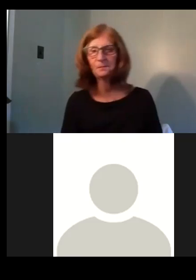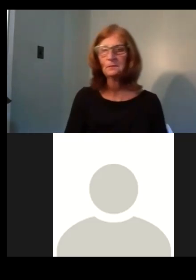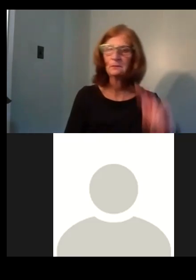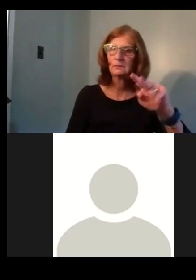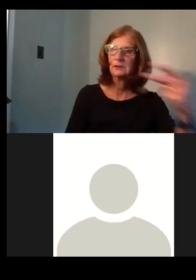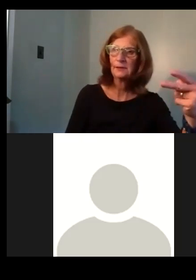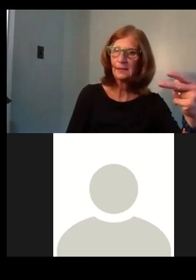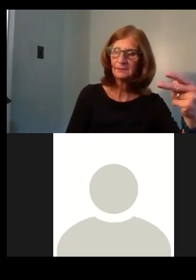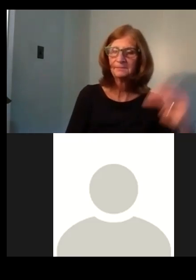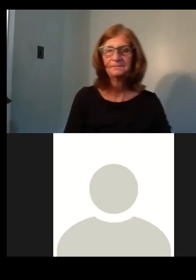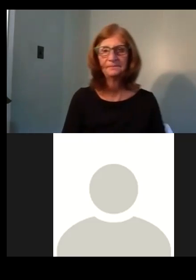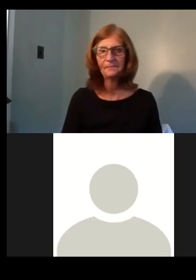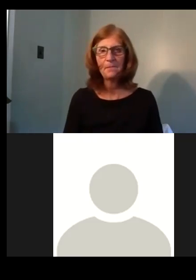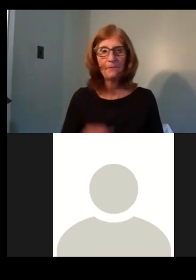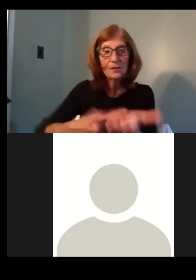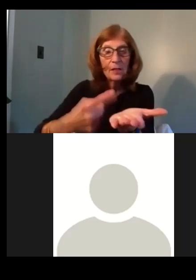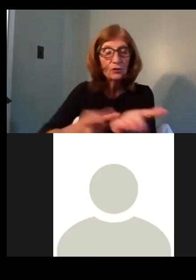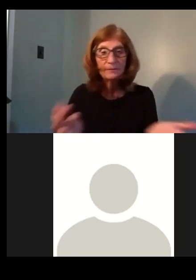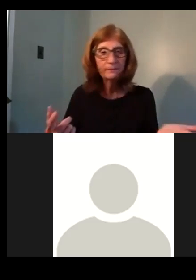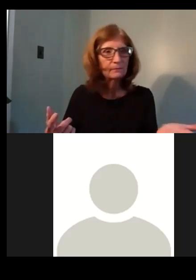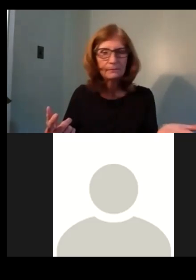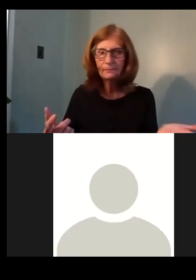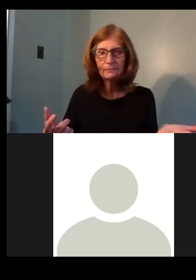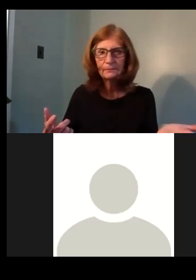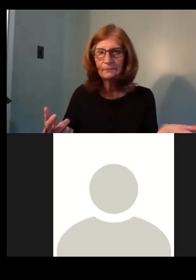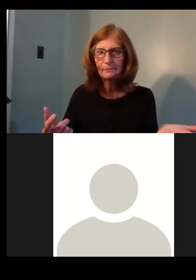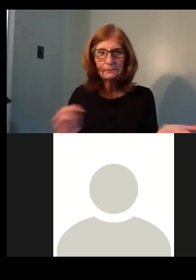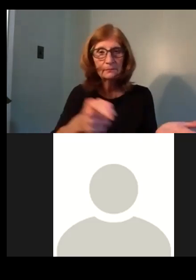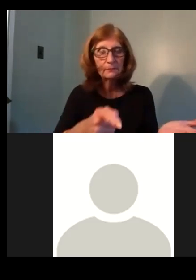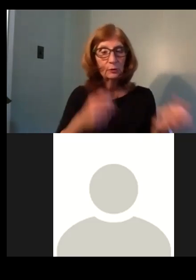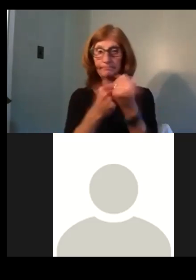Motion and seconded. Any further discussion? Uh, all in favor?